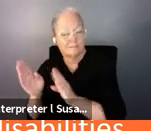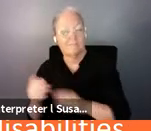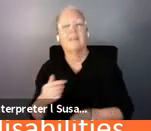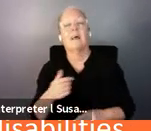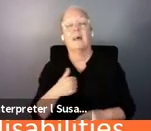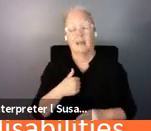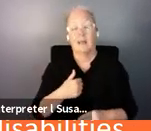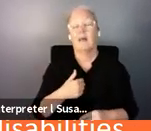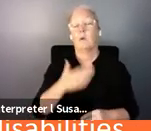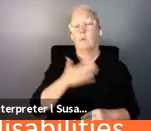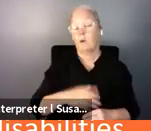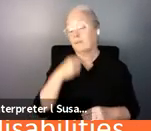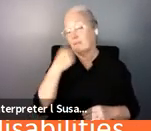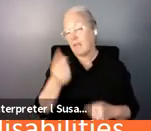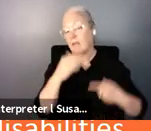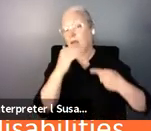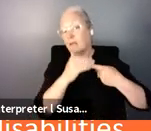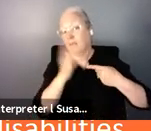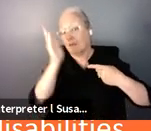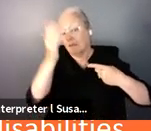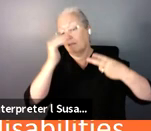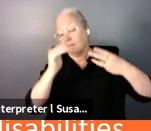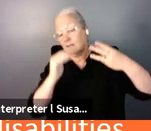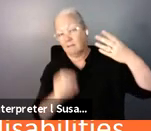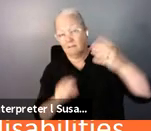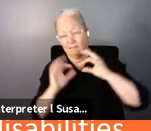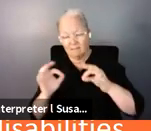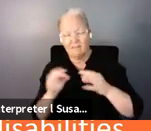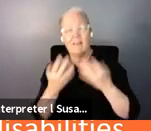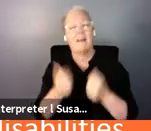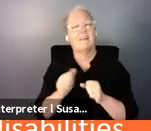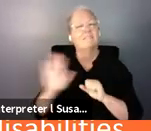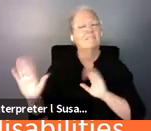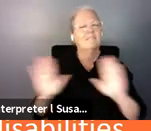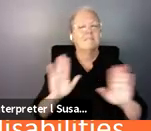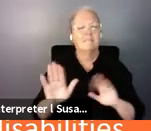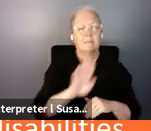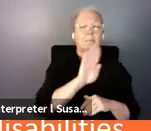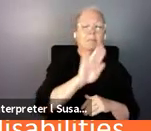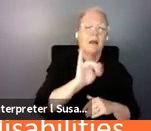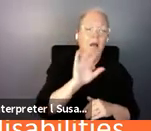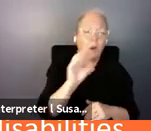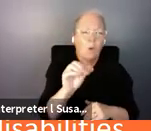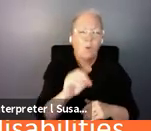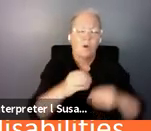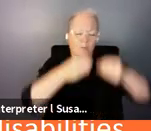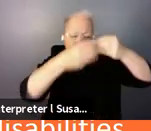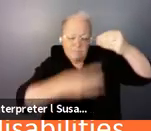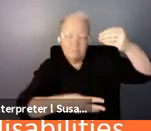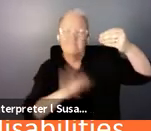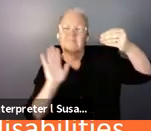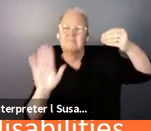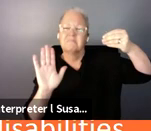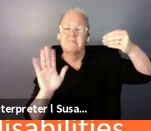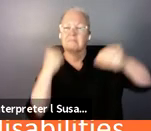will be presenting. You'll see their biographies and photos up on the screen, so I won't go into too much detail,